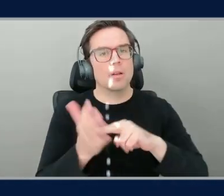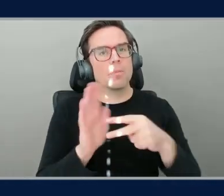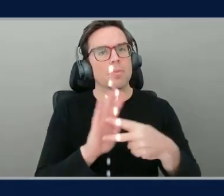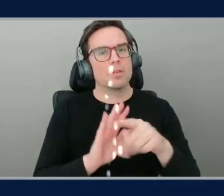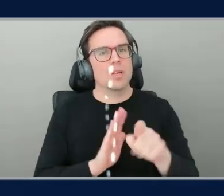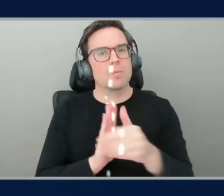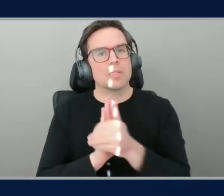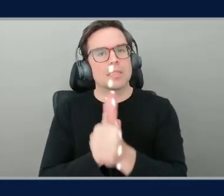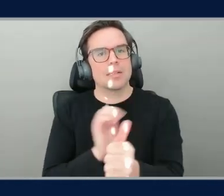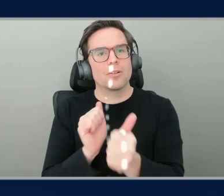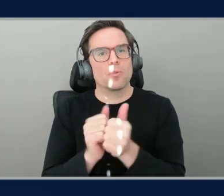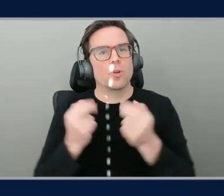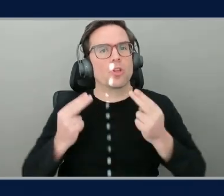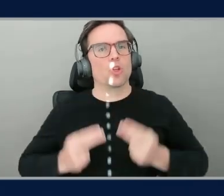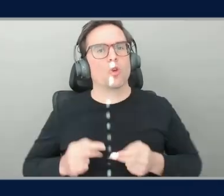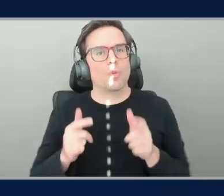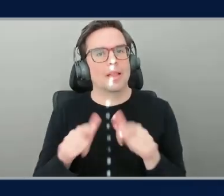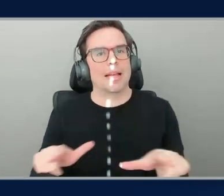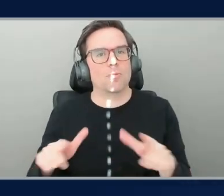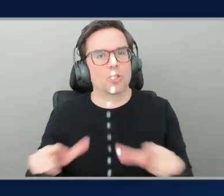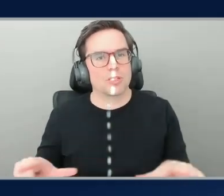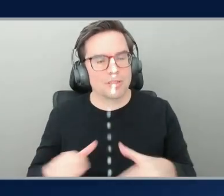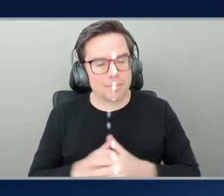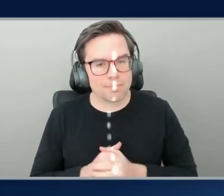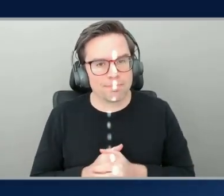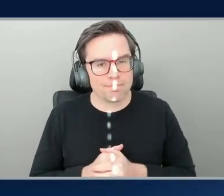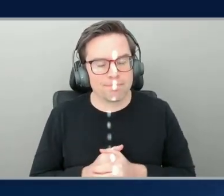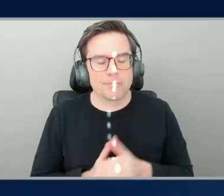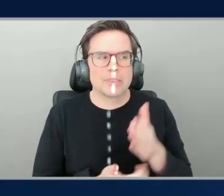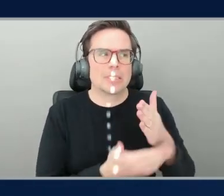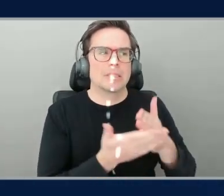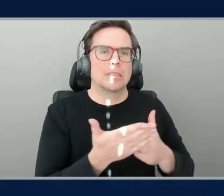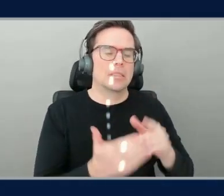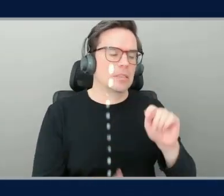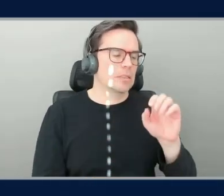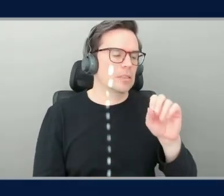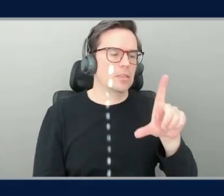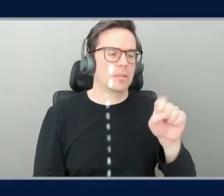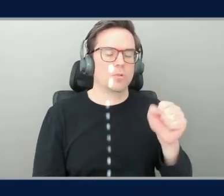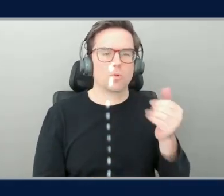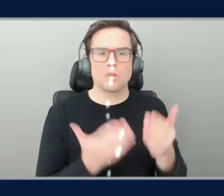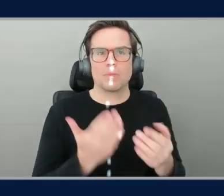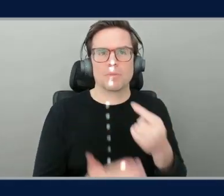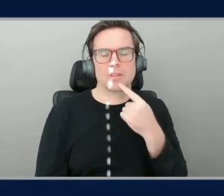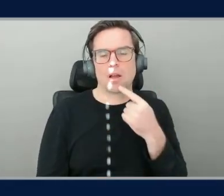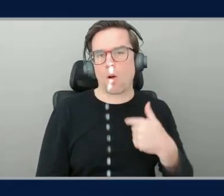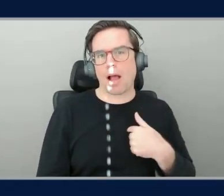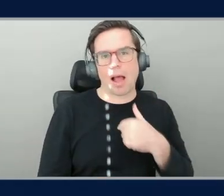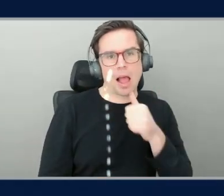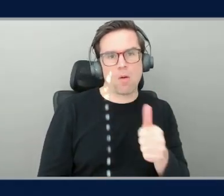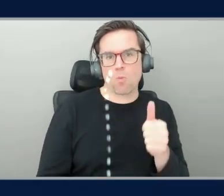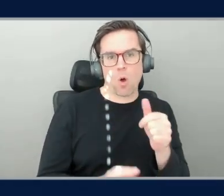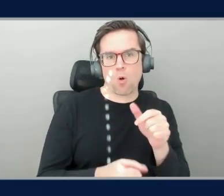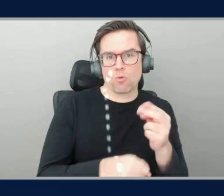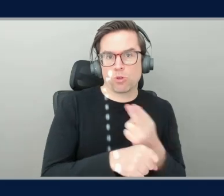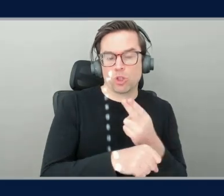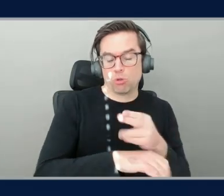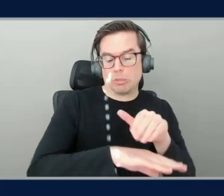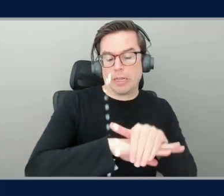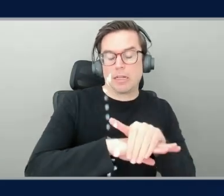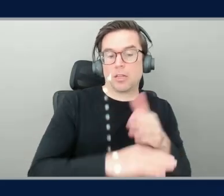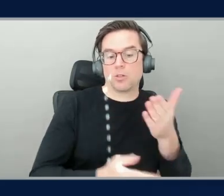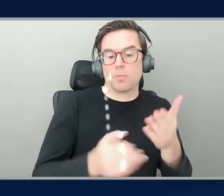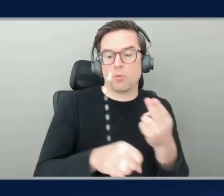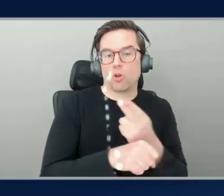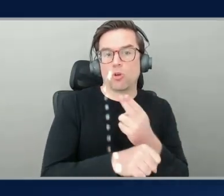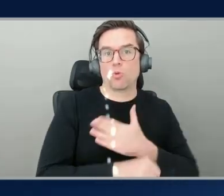your prompt in, and some of the tools you might actually say, well, maybe I'm not even going to write my prompt in English. I'll write it in my preferred natural